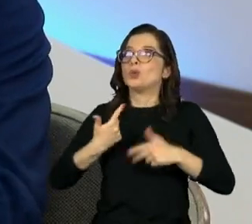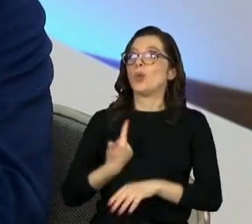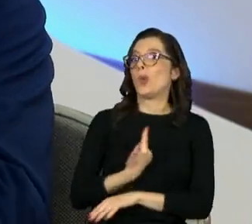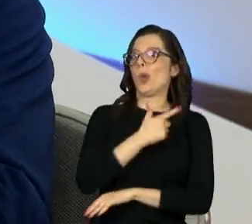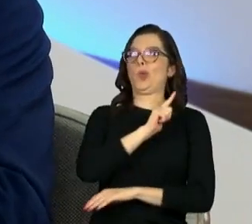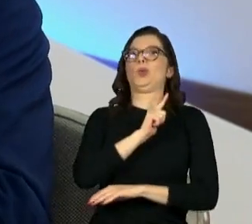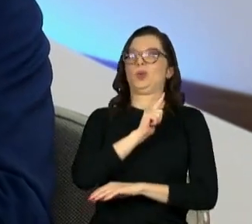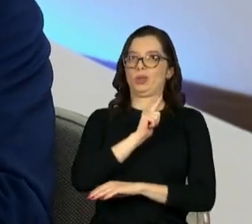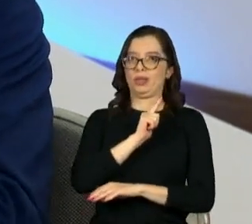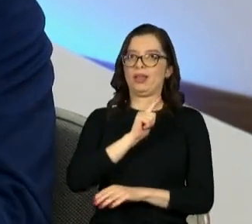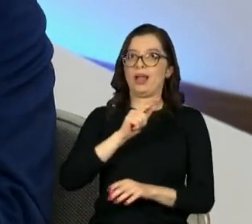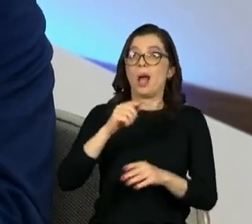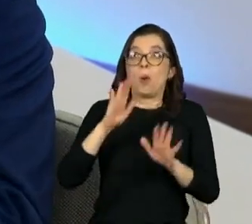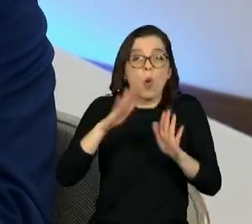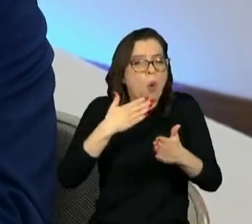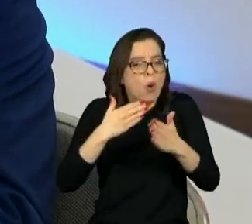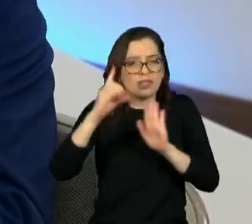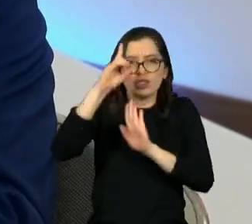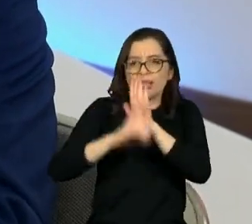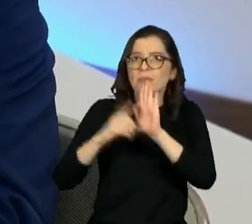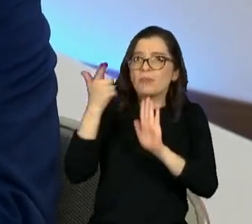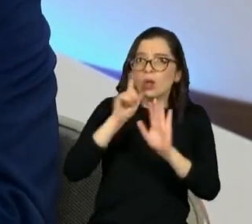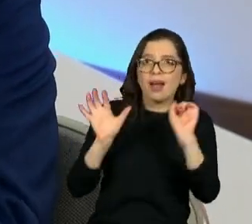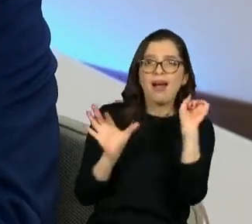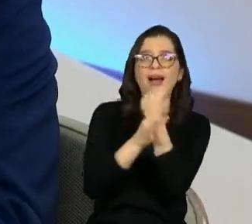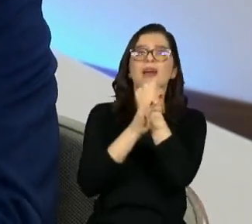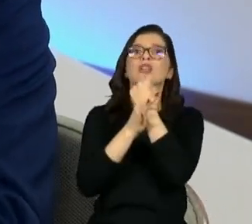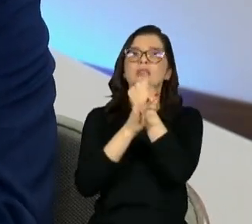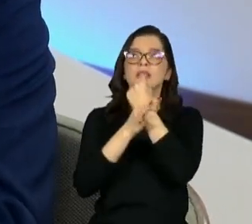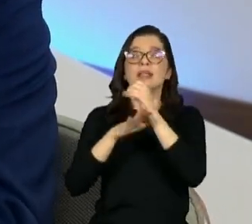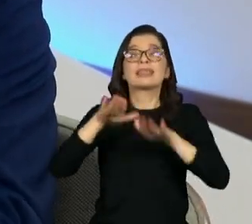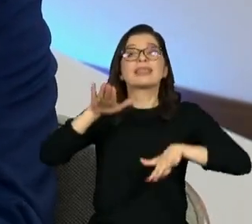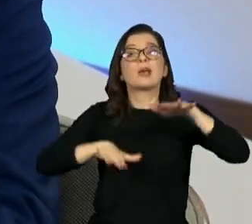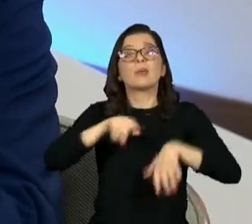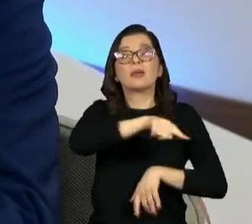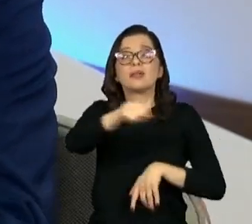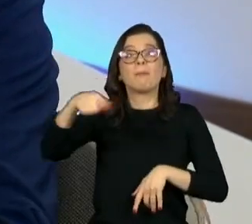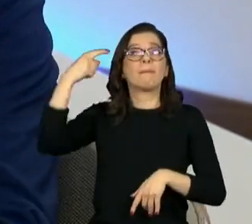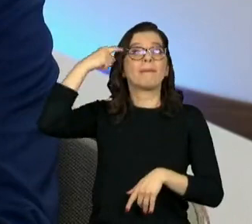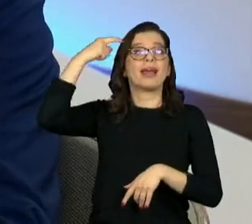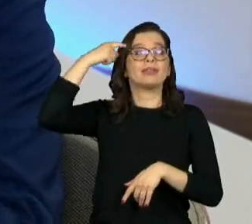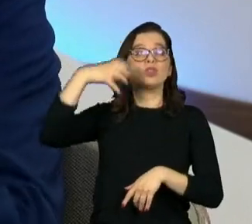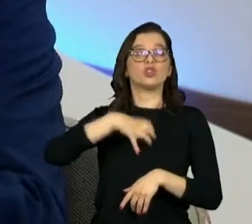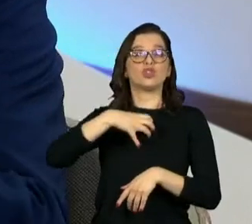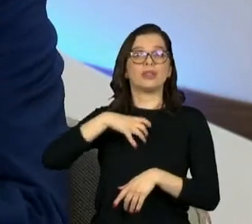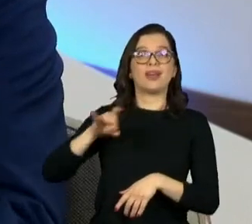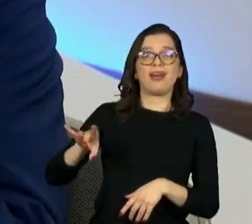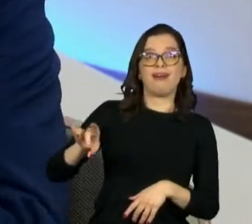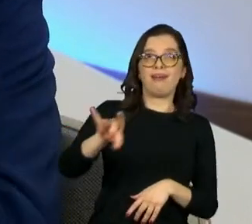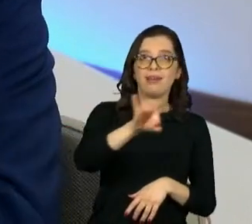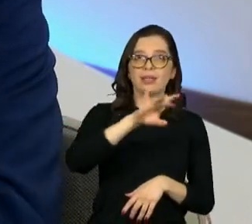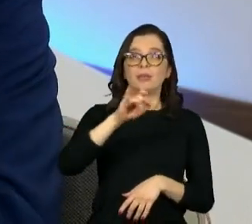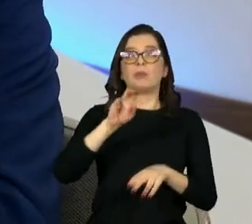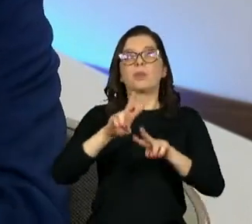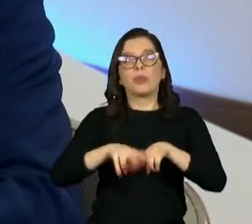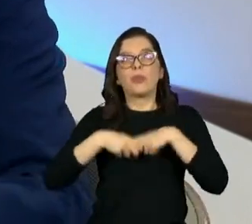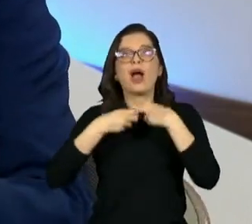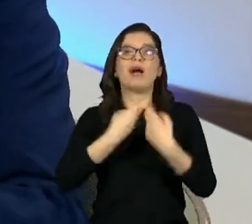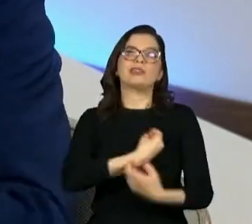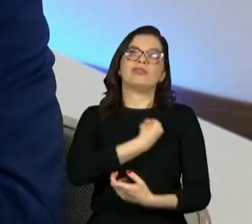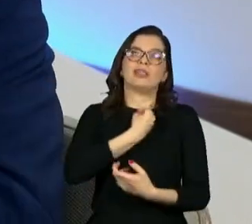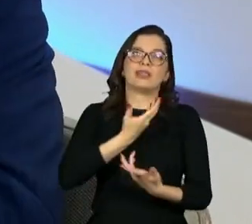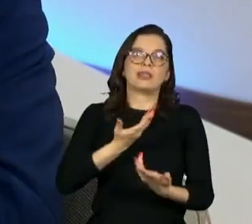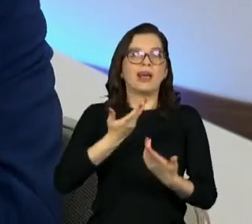any account of rights will depend on some conception of virtue